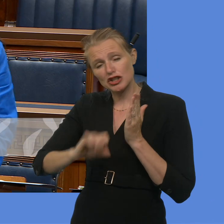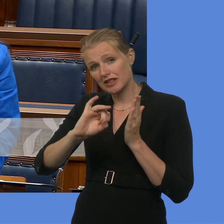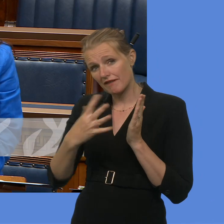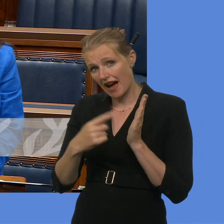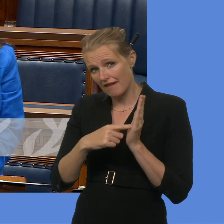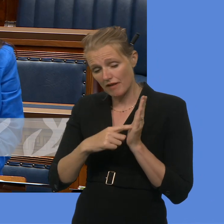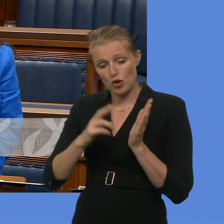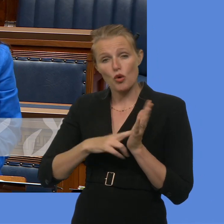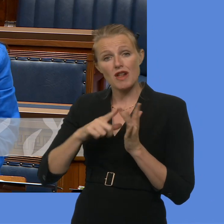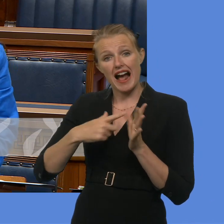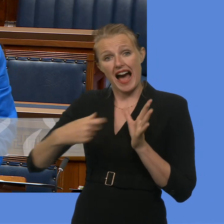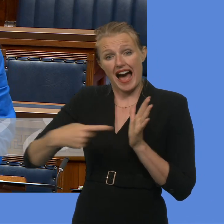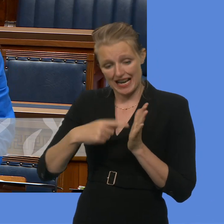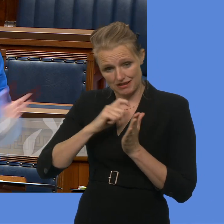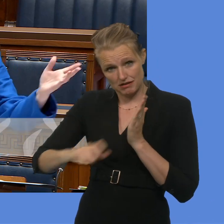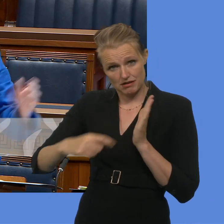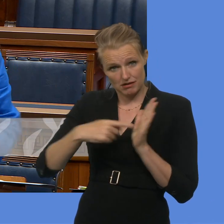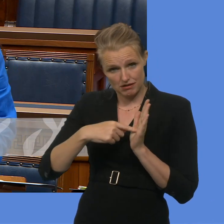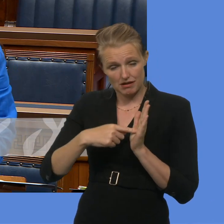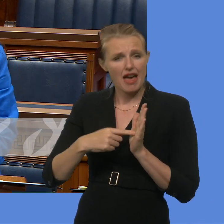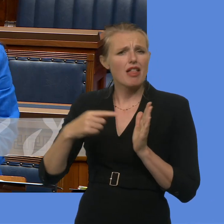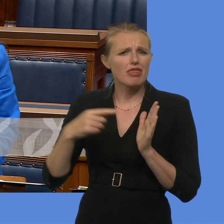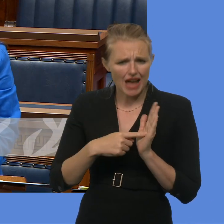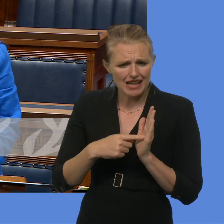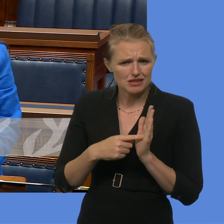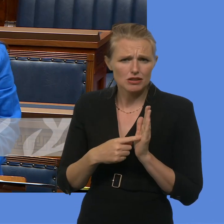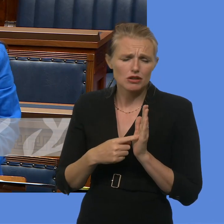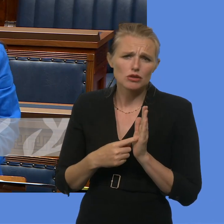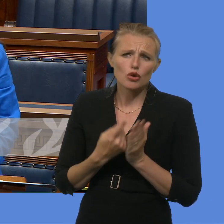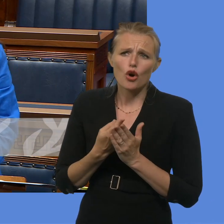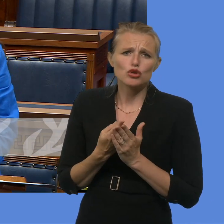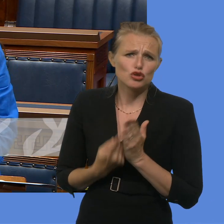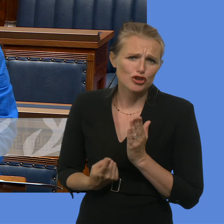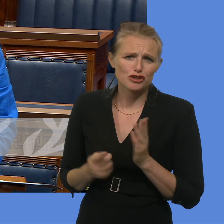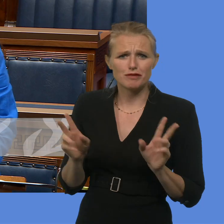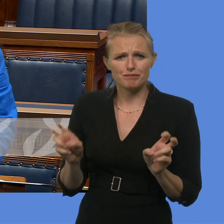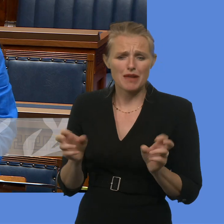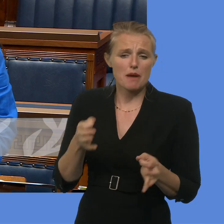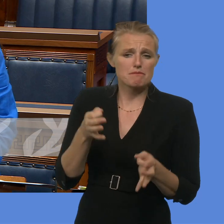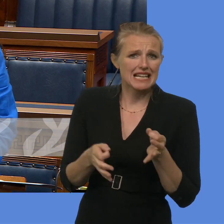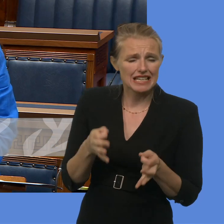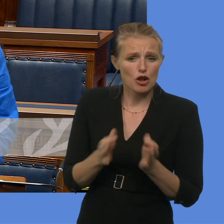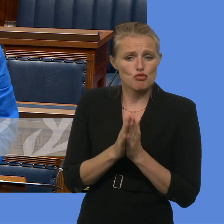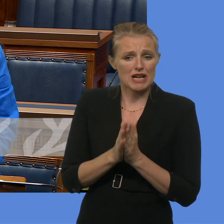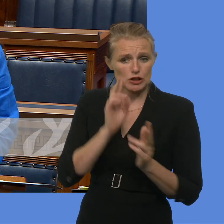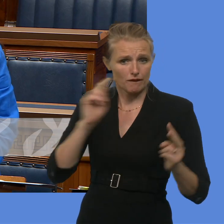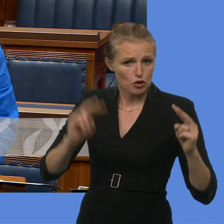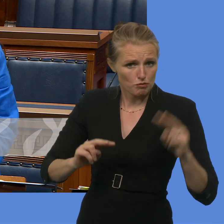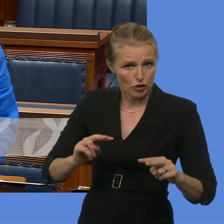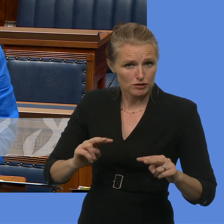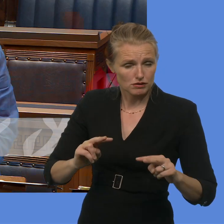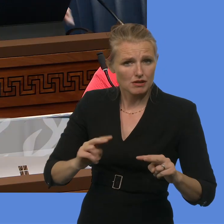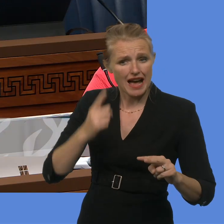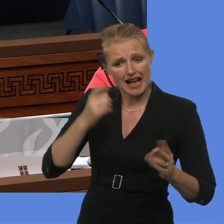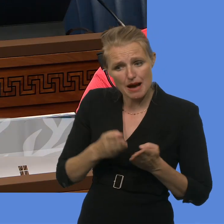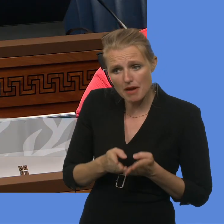Northern Ireland Act, and that, of course, extends to not only in terms of political and religious viewpoints, but also in